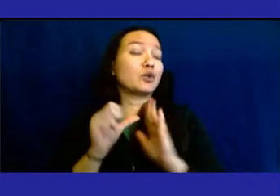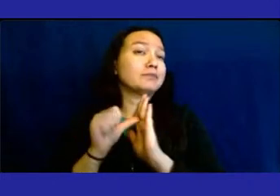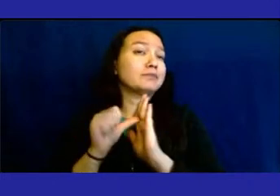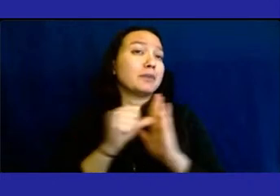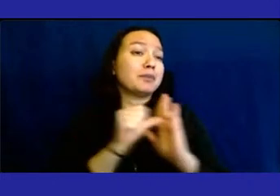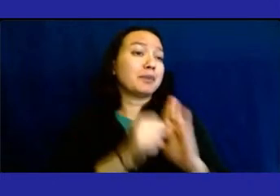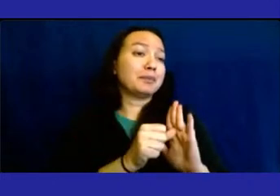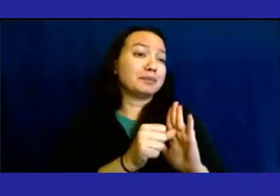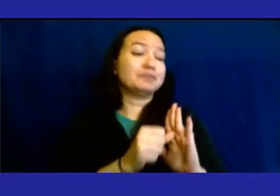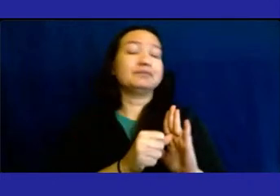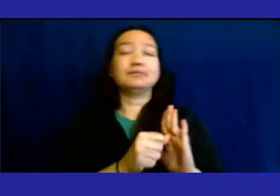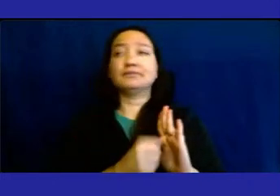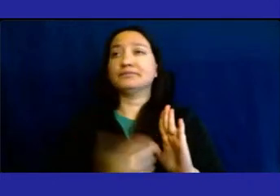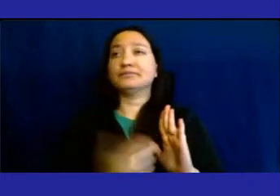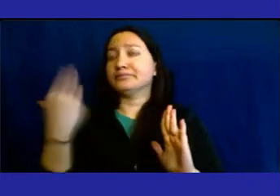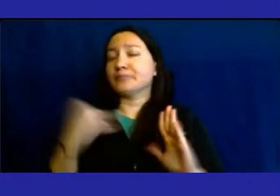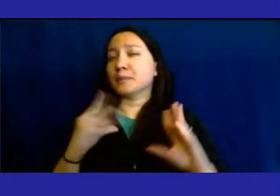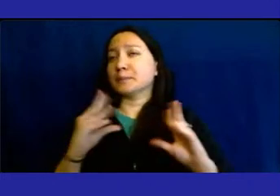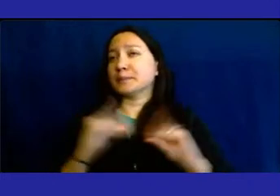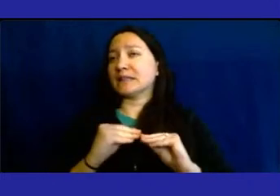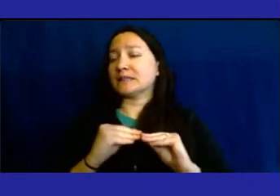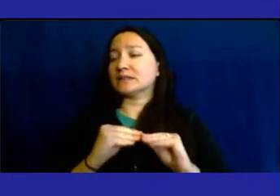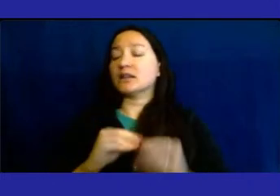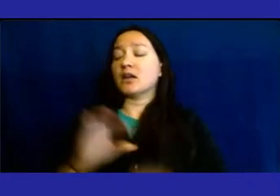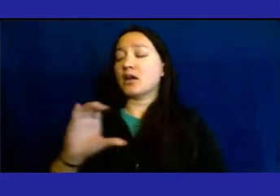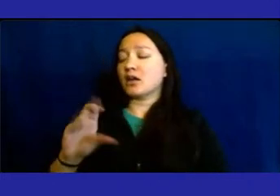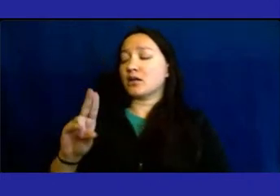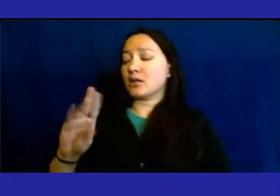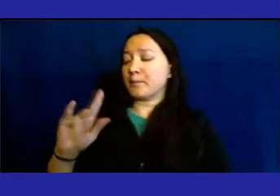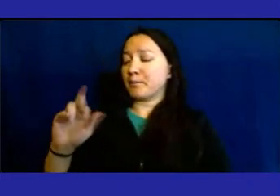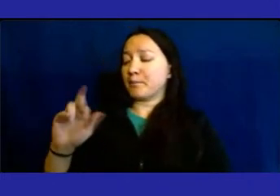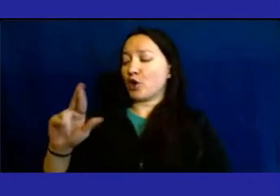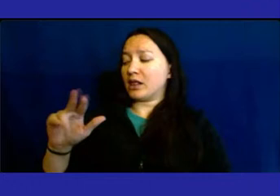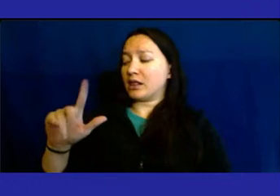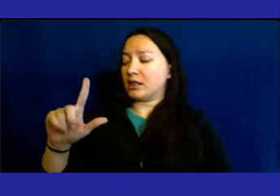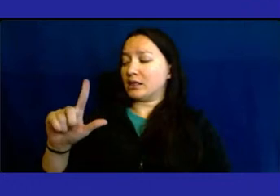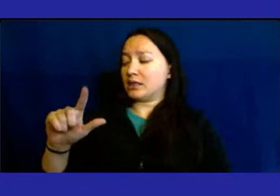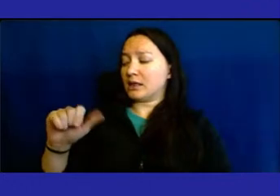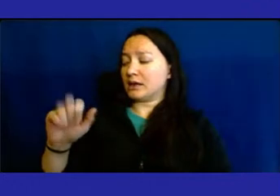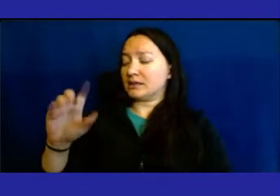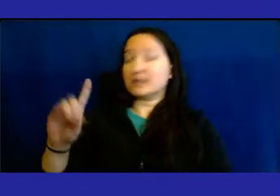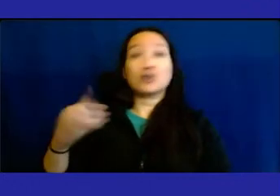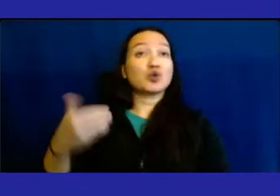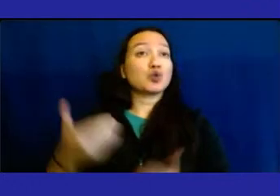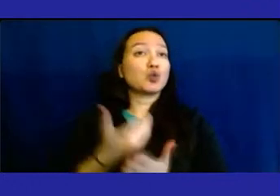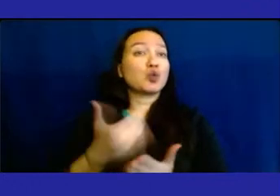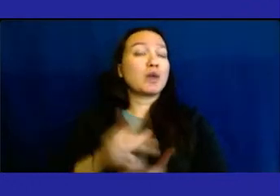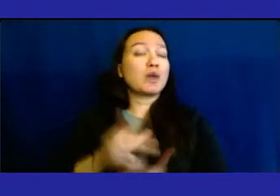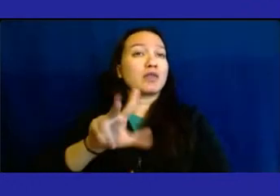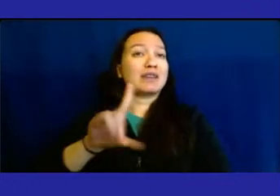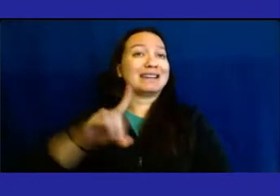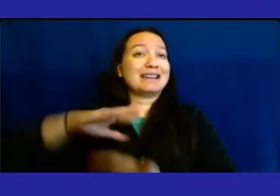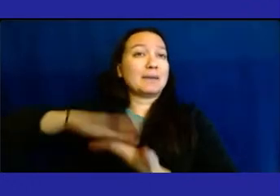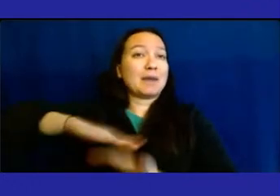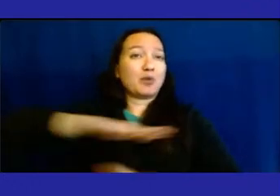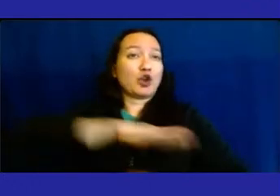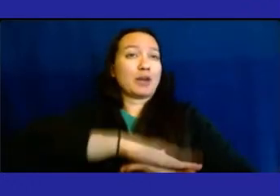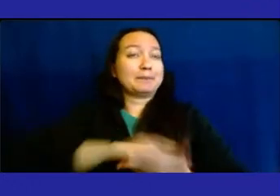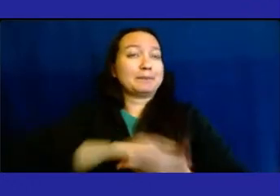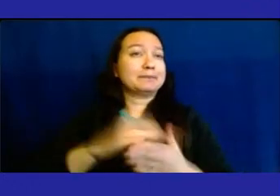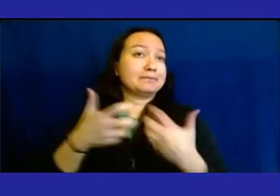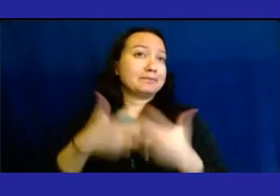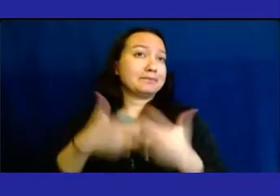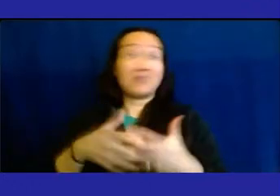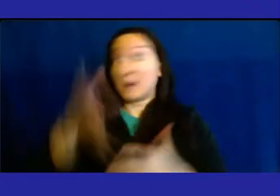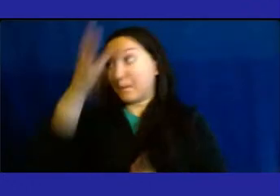the last meeting. Cumberland has a new state-of-the-art 3D mammogram machine, which for the men in the